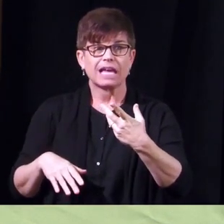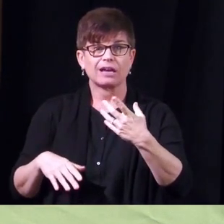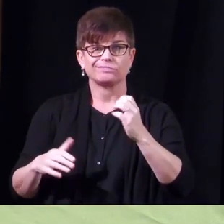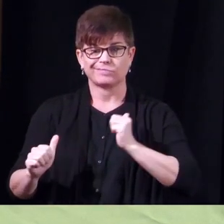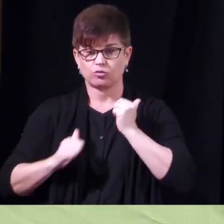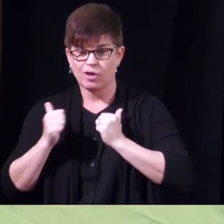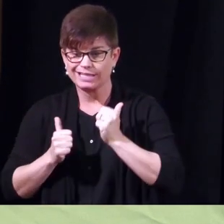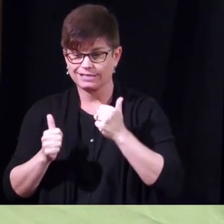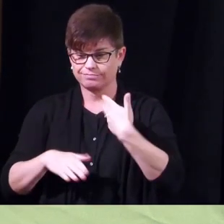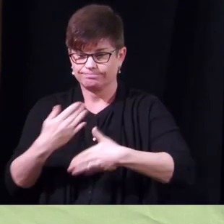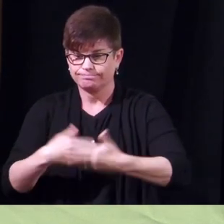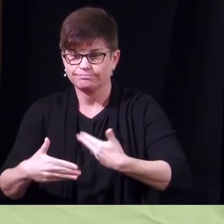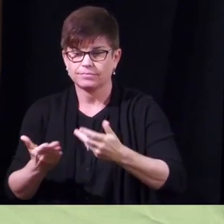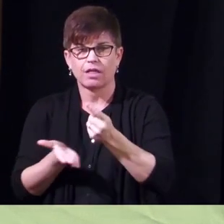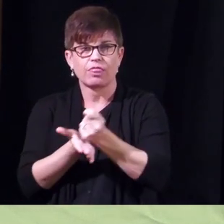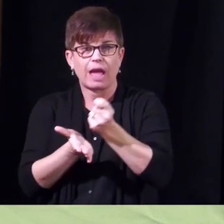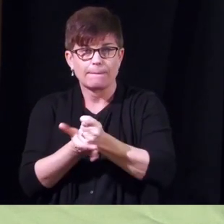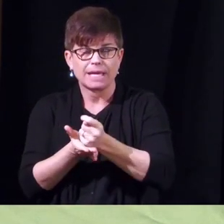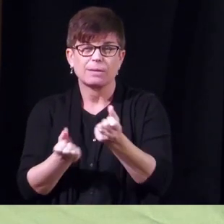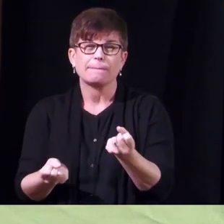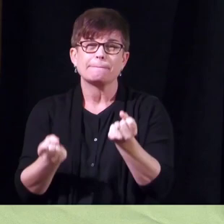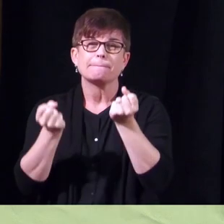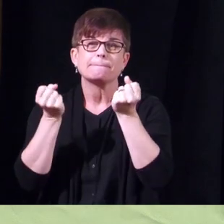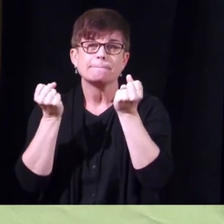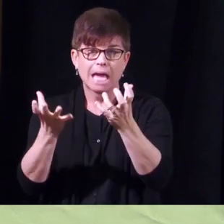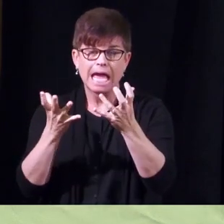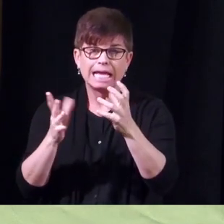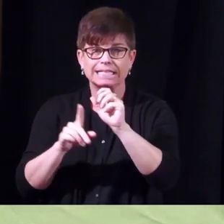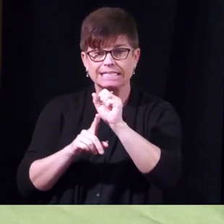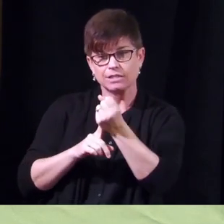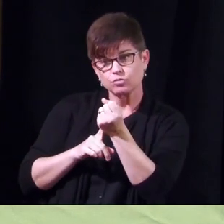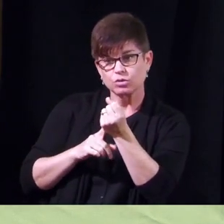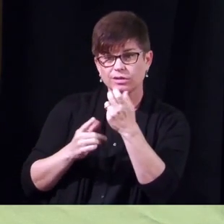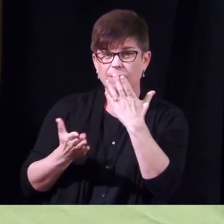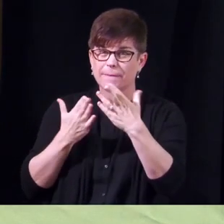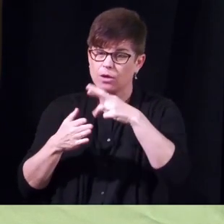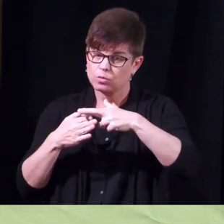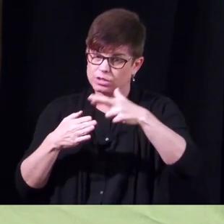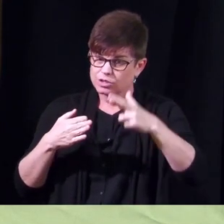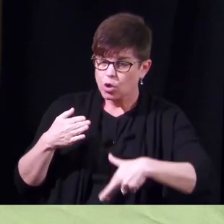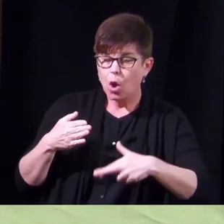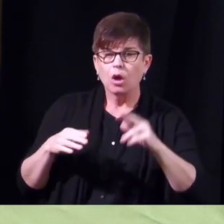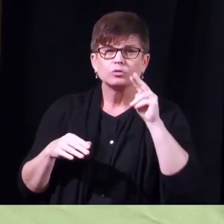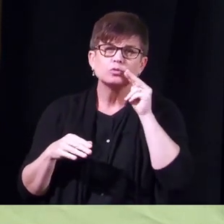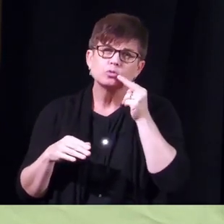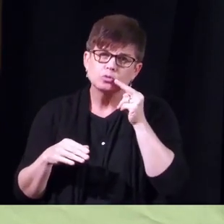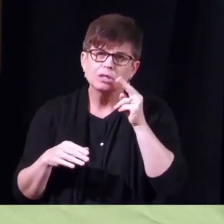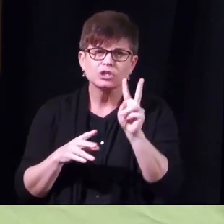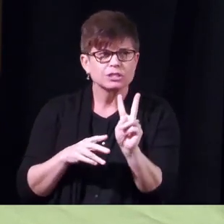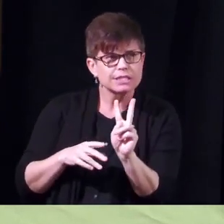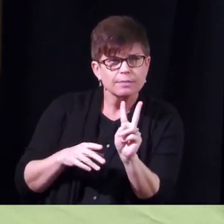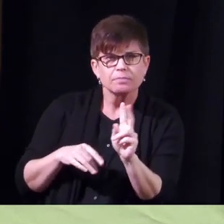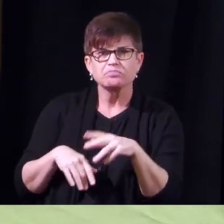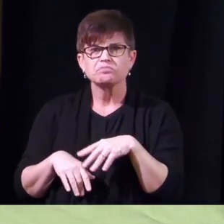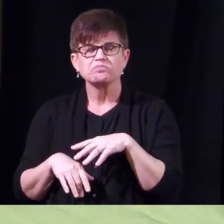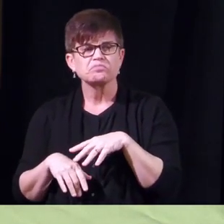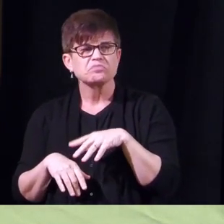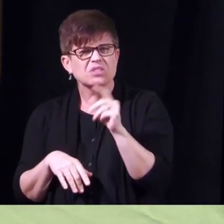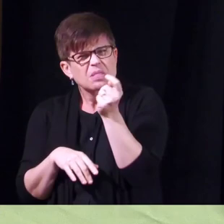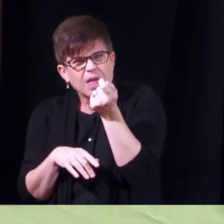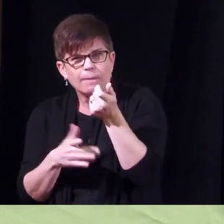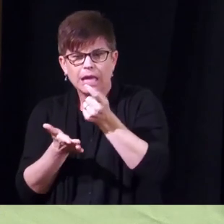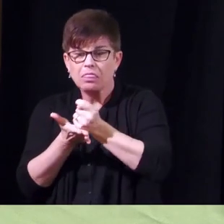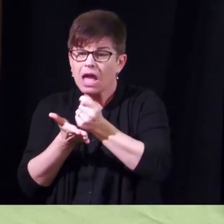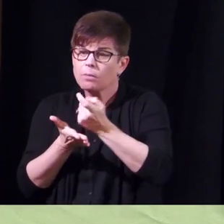while in many situations it is because it is it may result in nutritional supplements minimally evasive therapy or simply